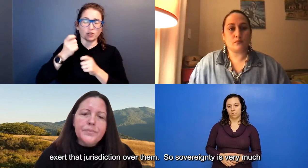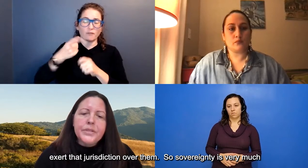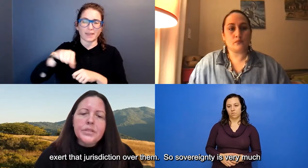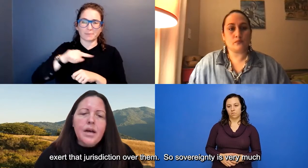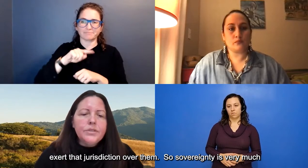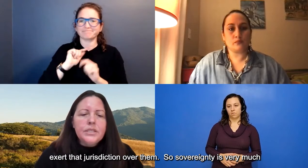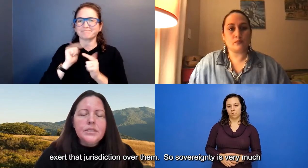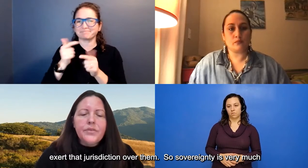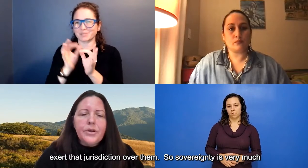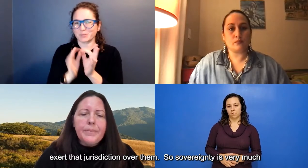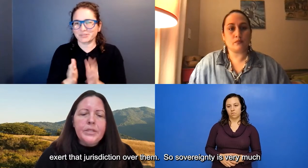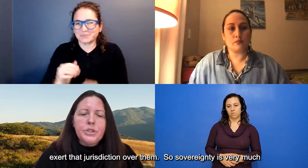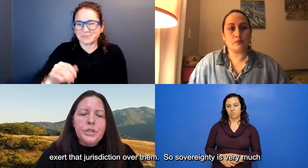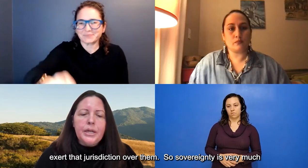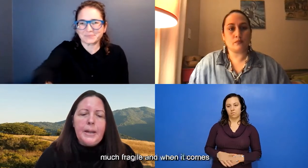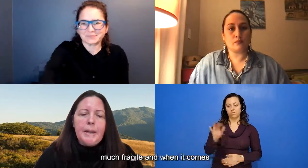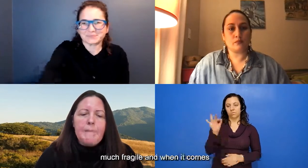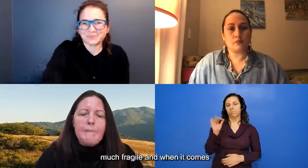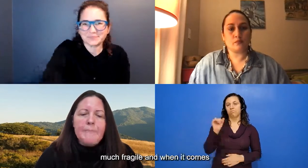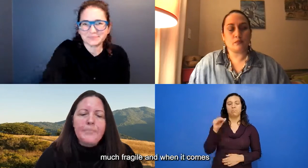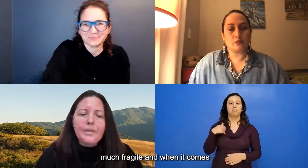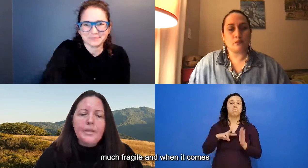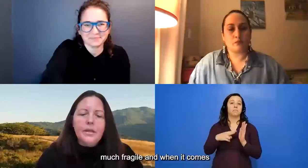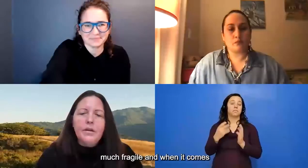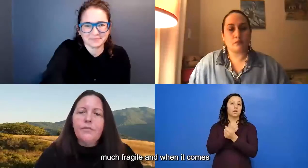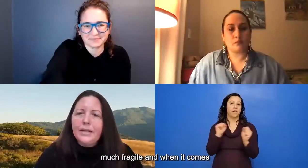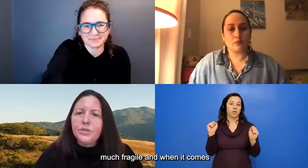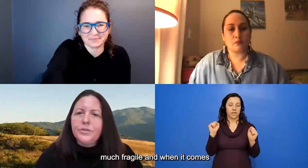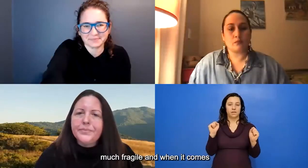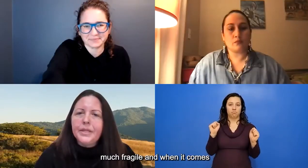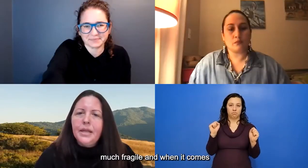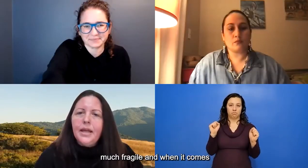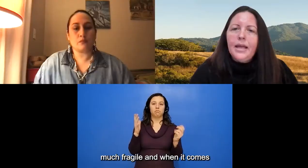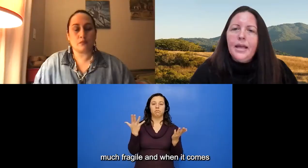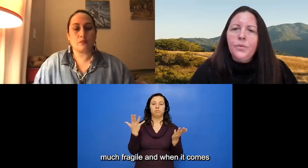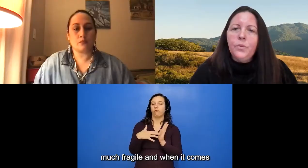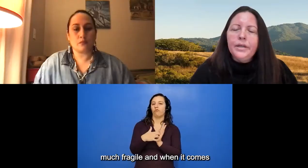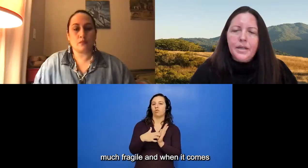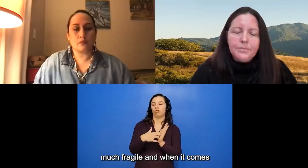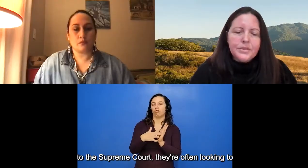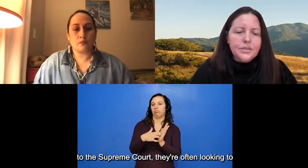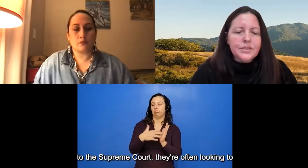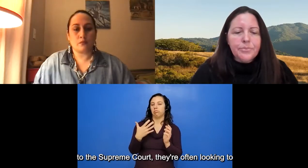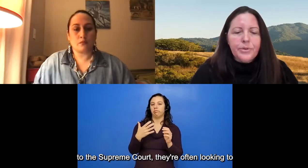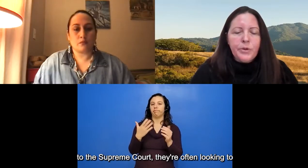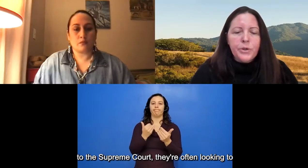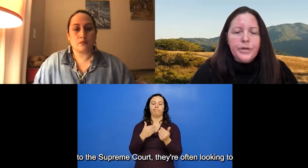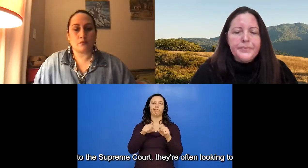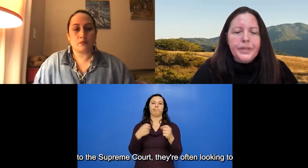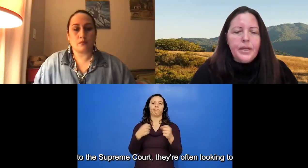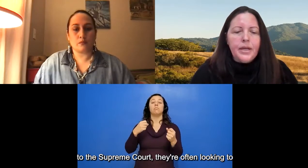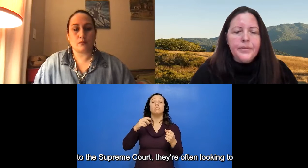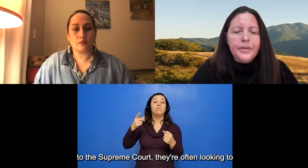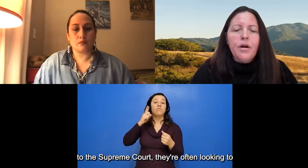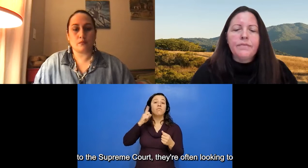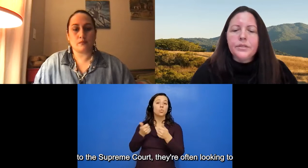So sovereignty is very much fragile. And when it comes to the Supreme Court,